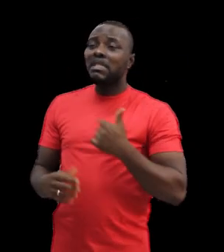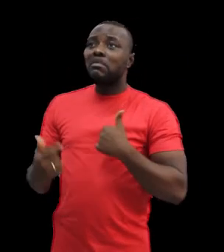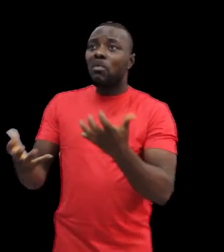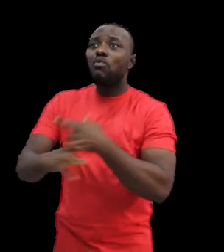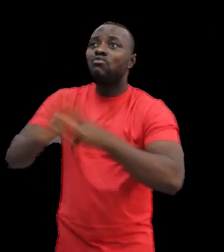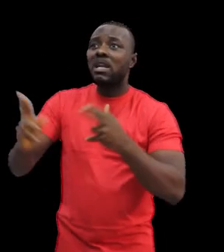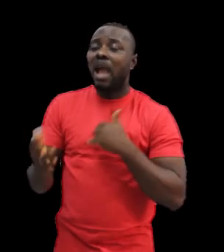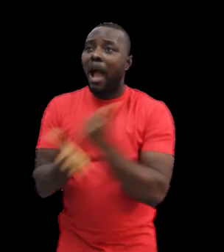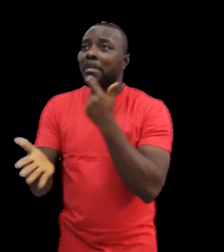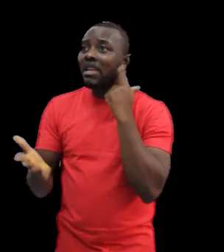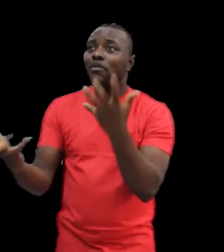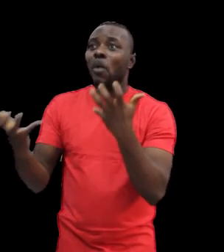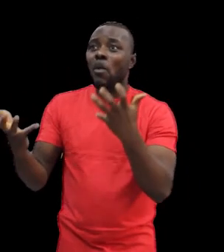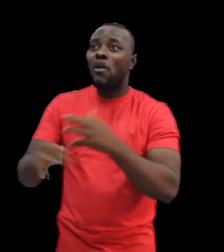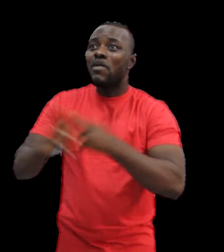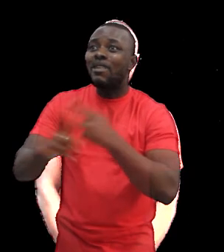business.